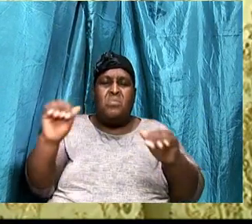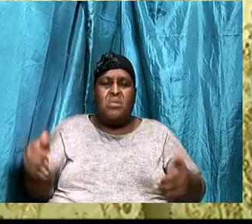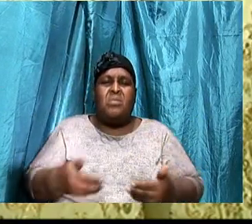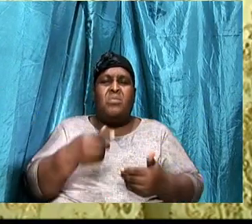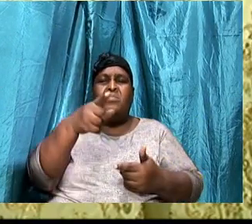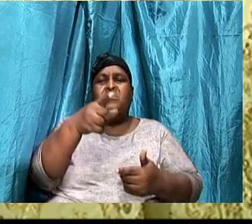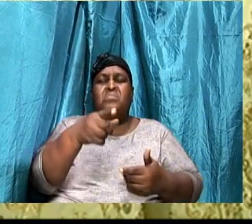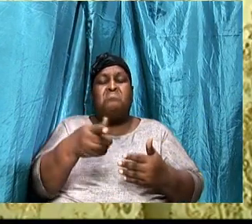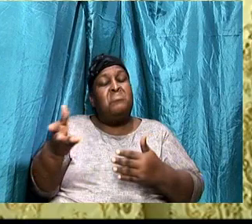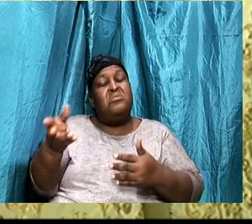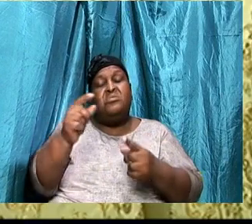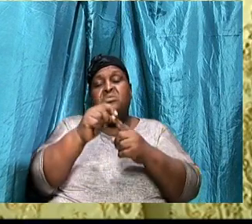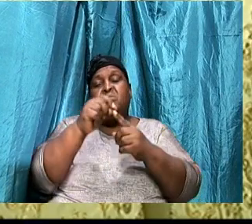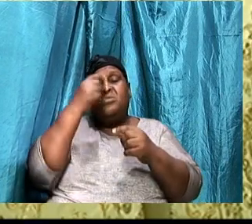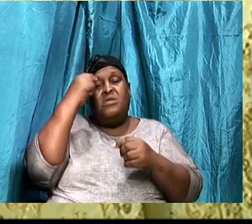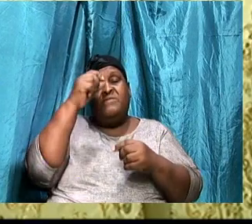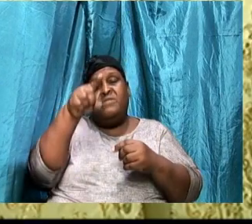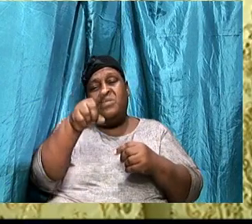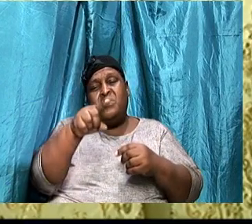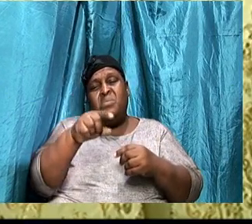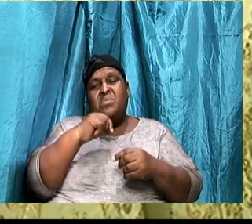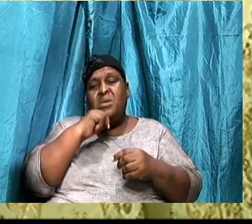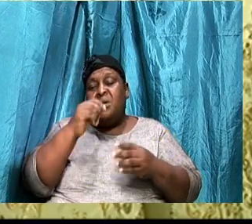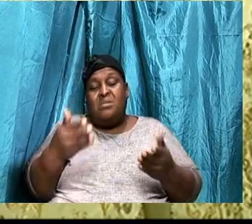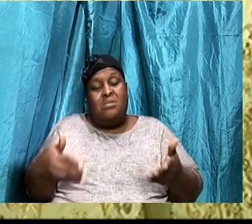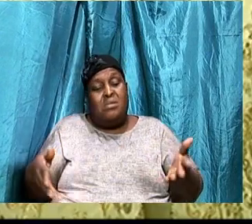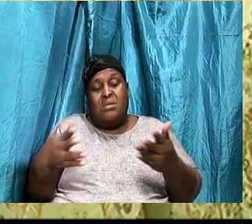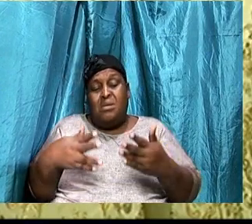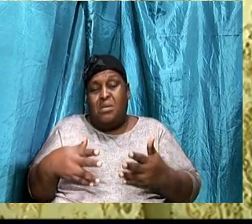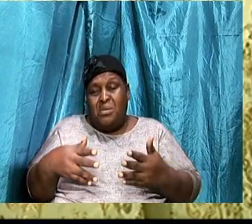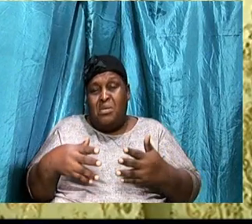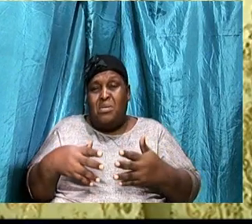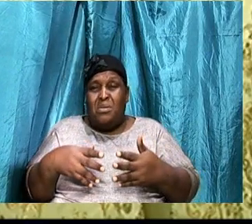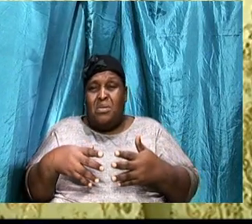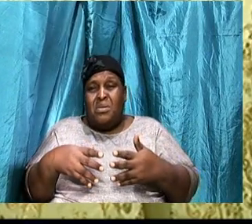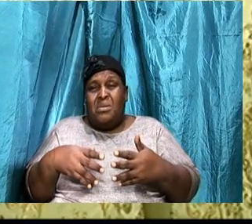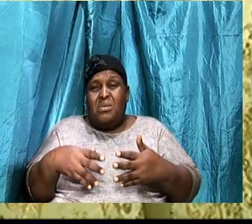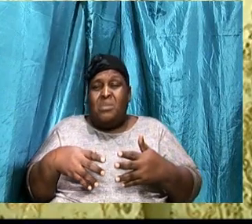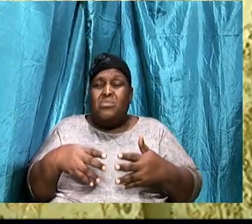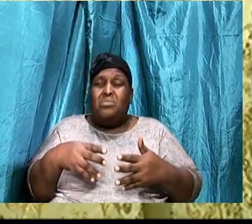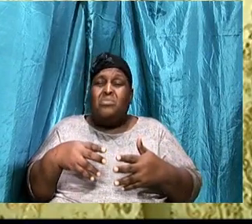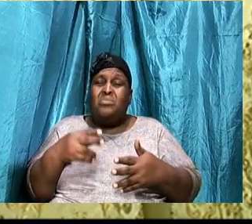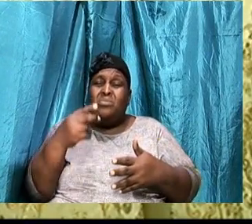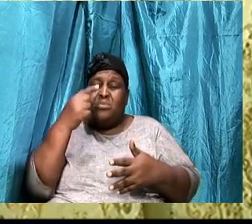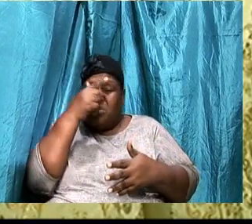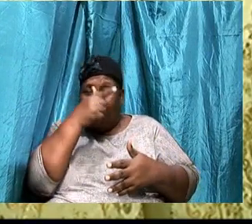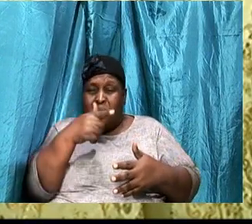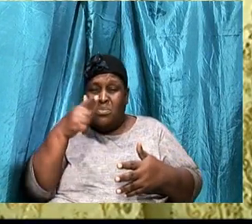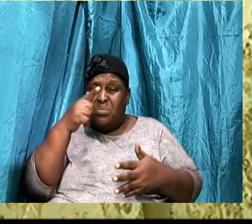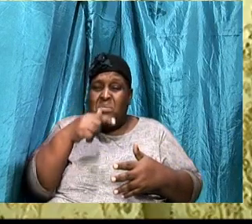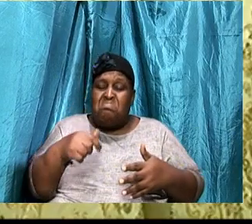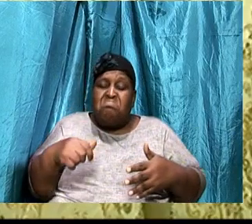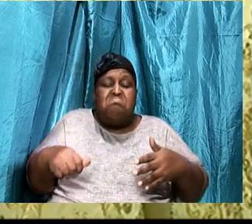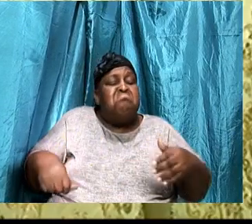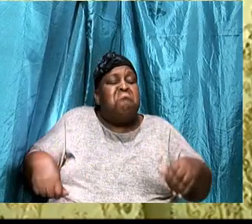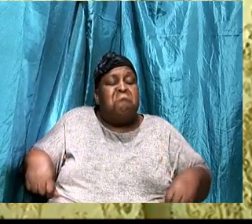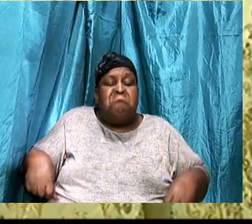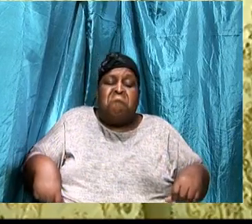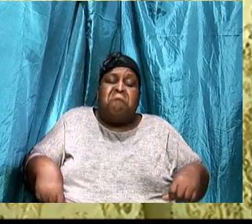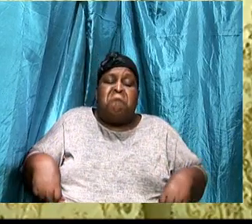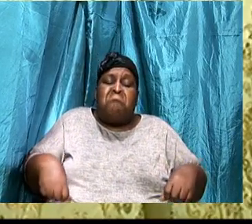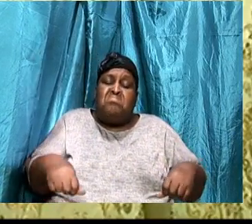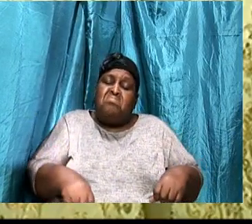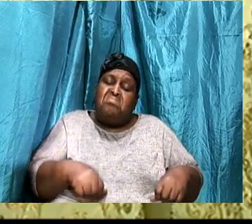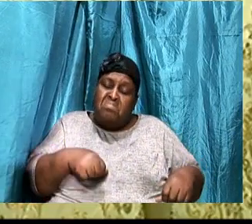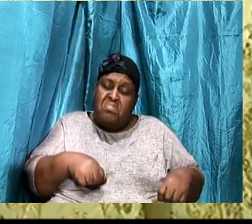are not here to look good or to be looked upon men. But we are